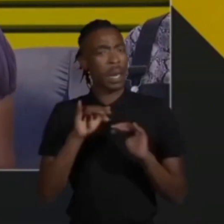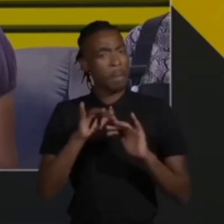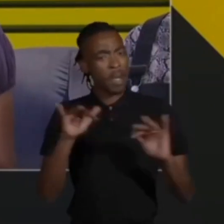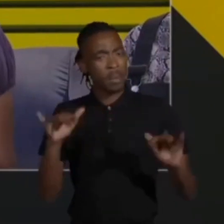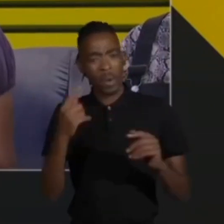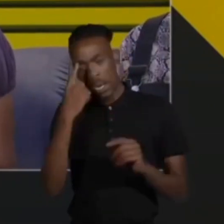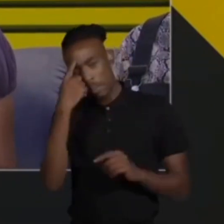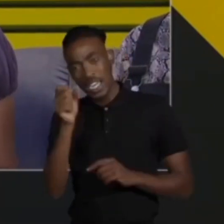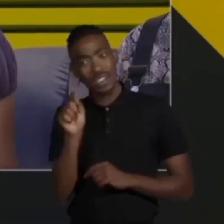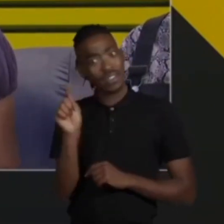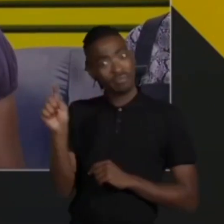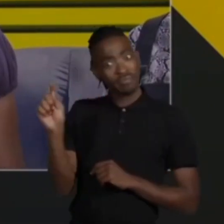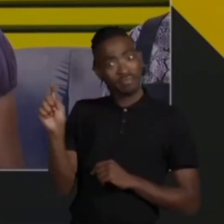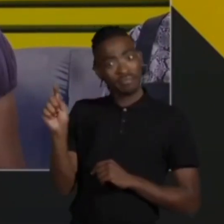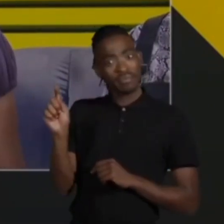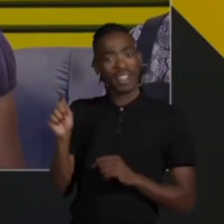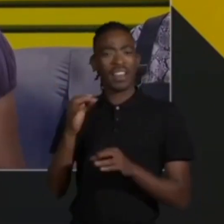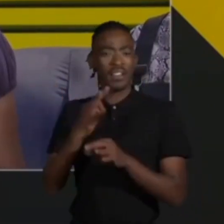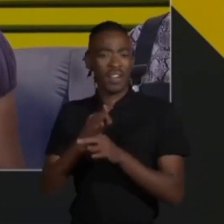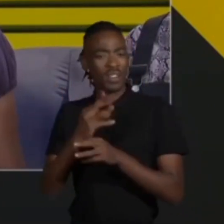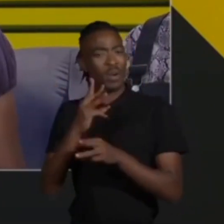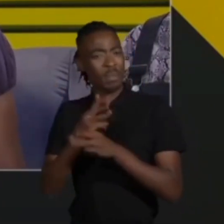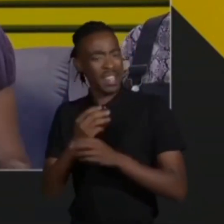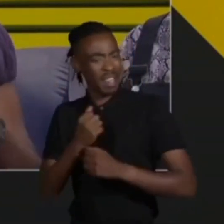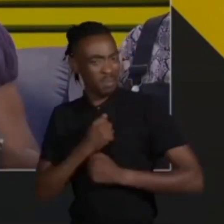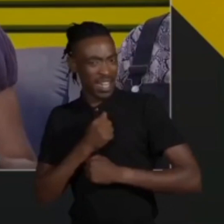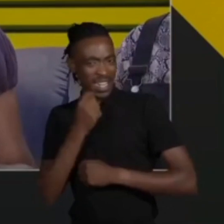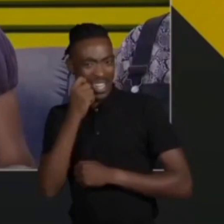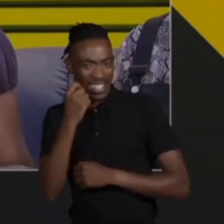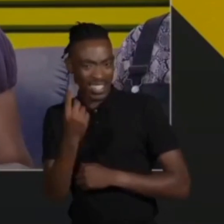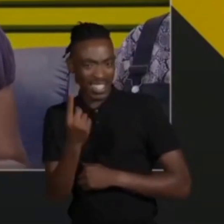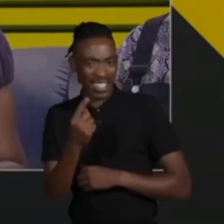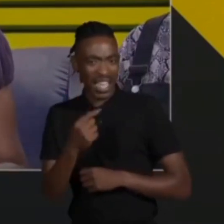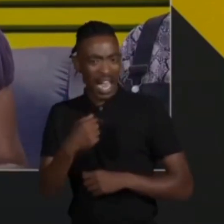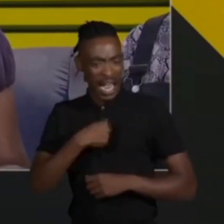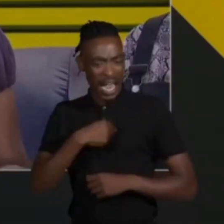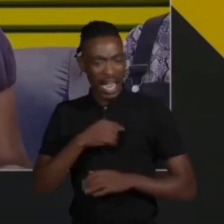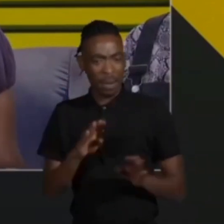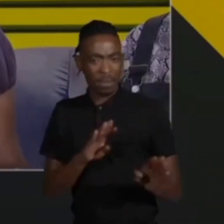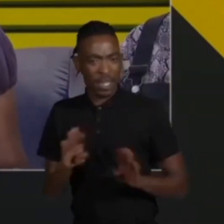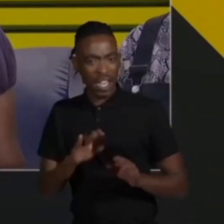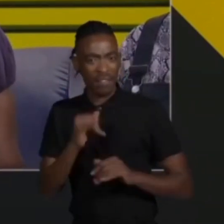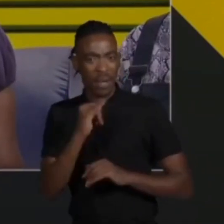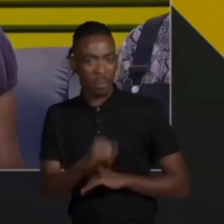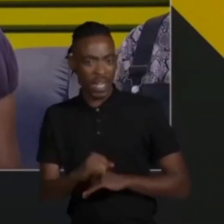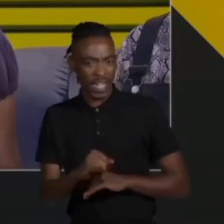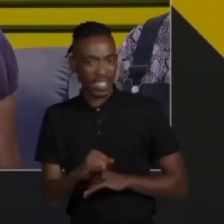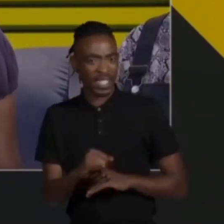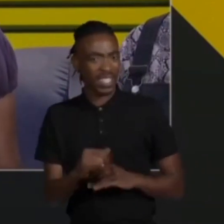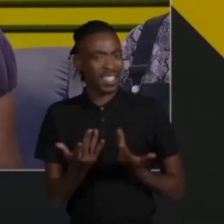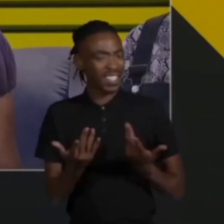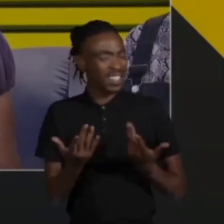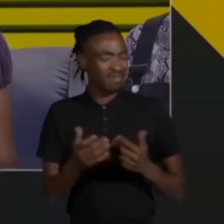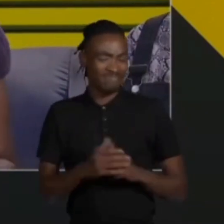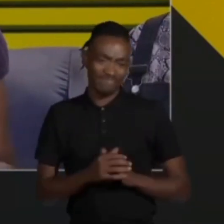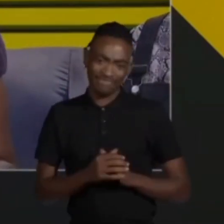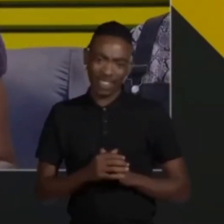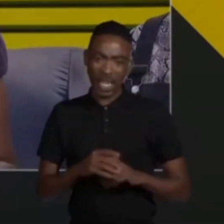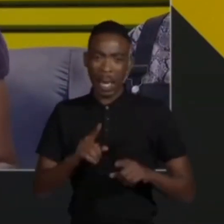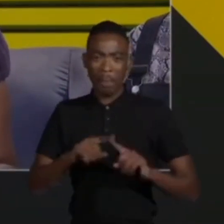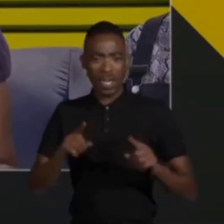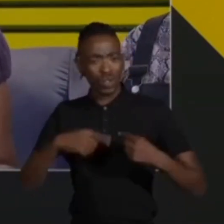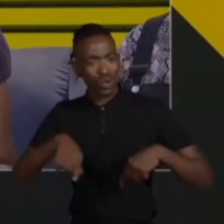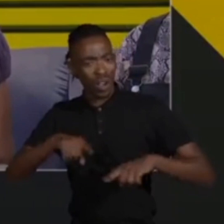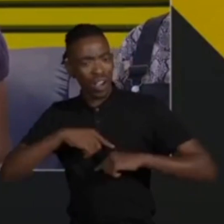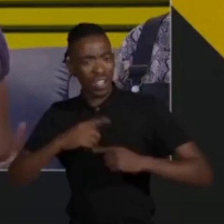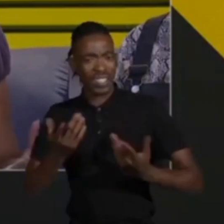moment you do anything outside of that you're being rebellious but rebellious in you know in definition to what they believe but to us